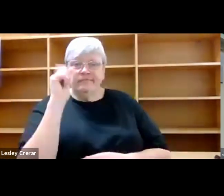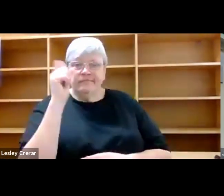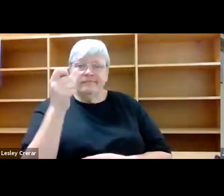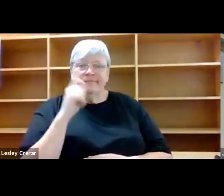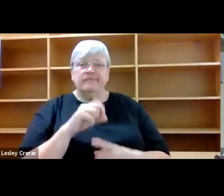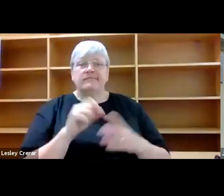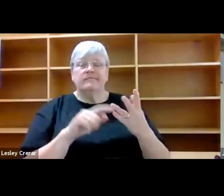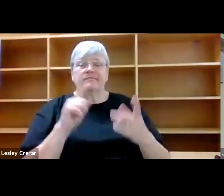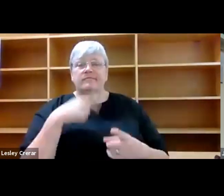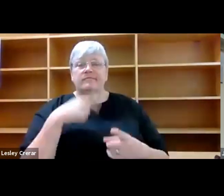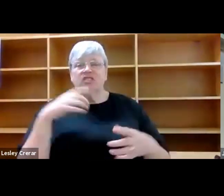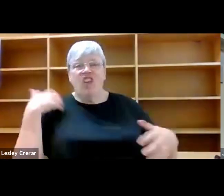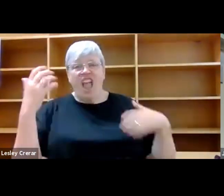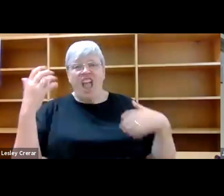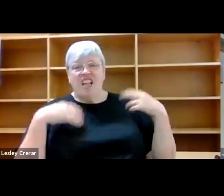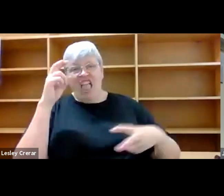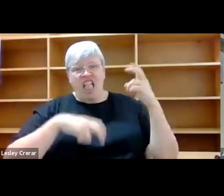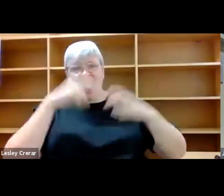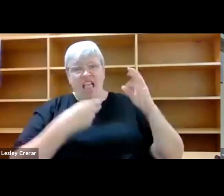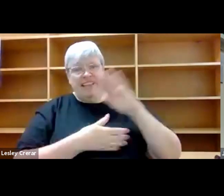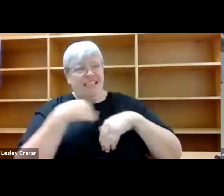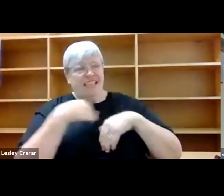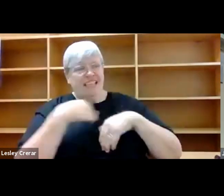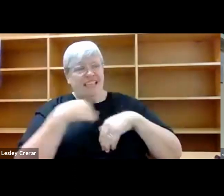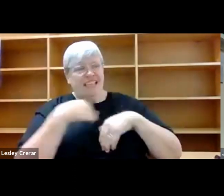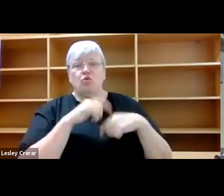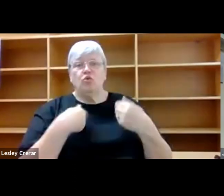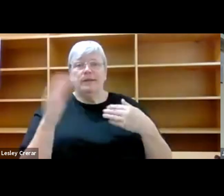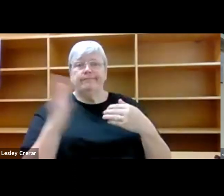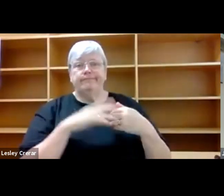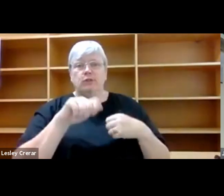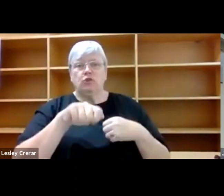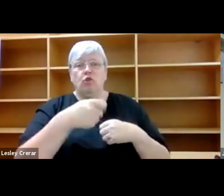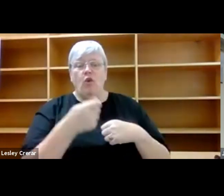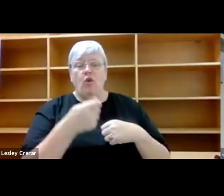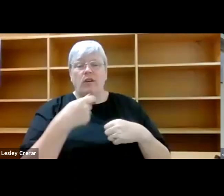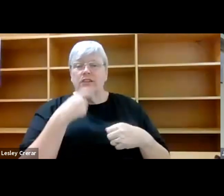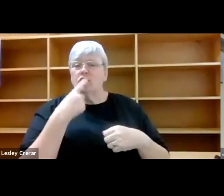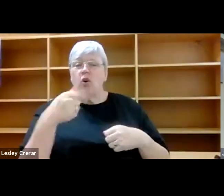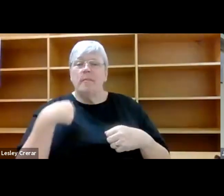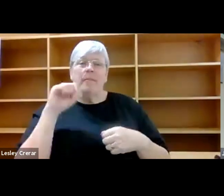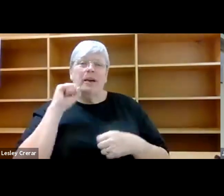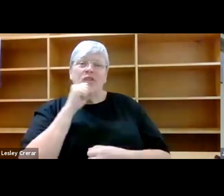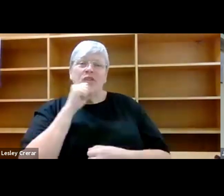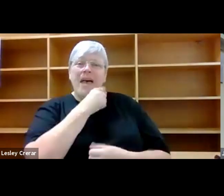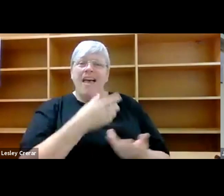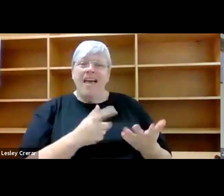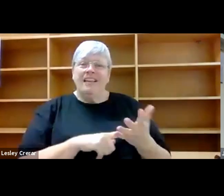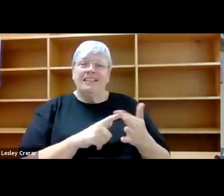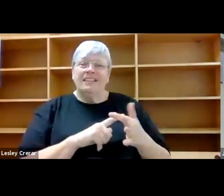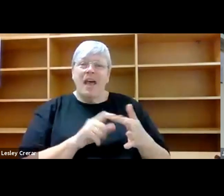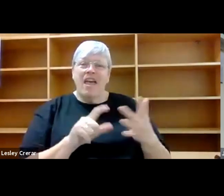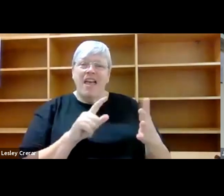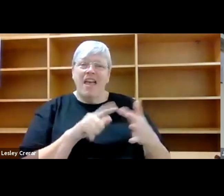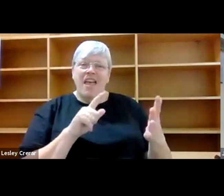mother was bundled into her bedroom, the door locked. She told me about Taipei in fragments, and sometimes I